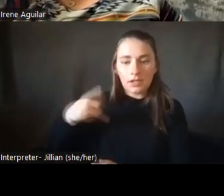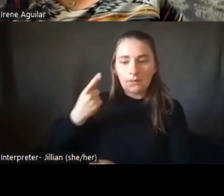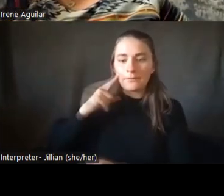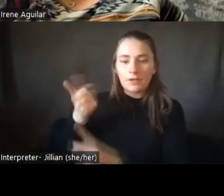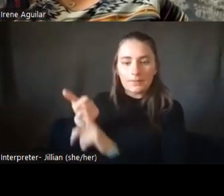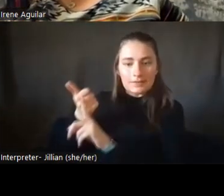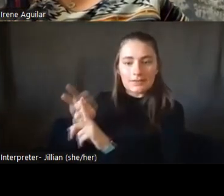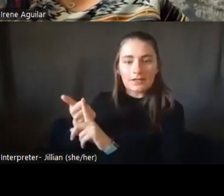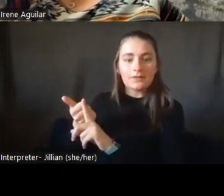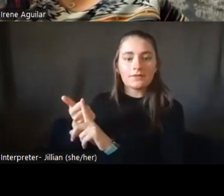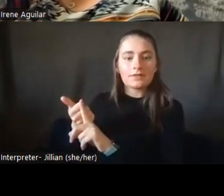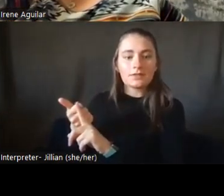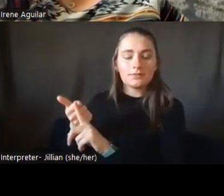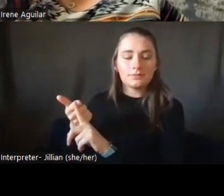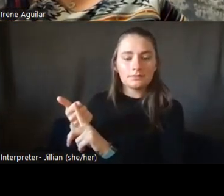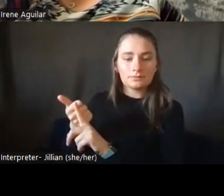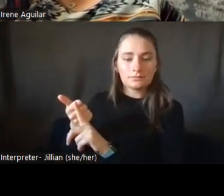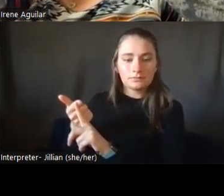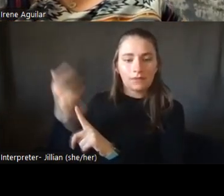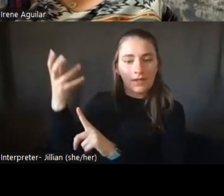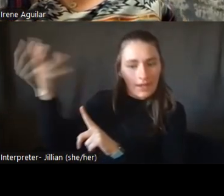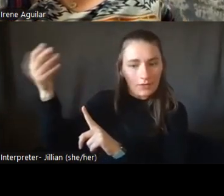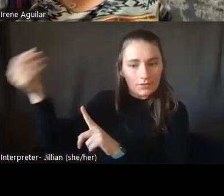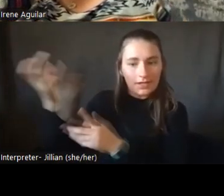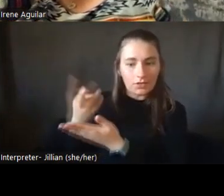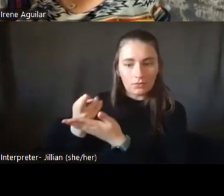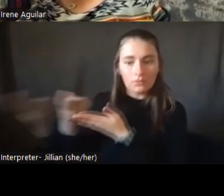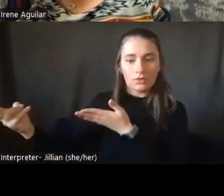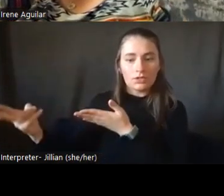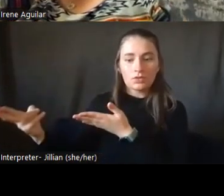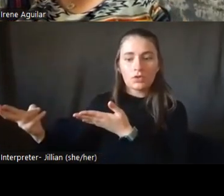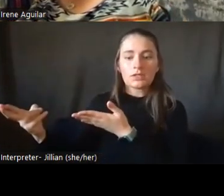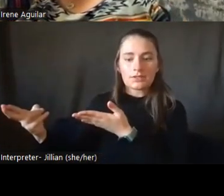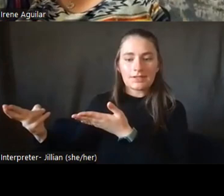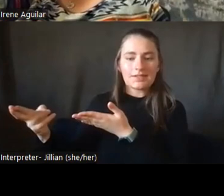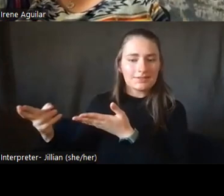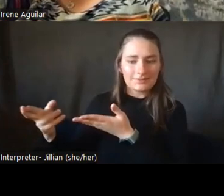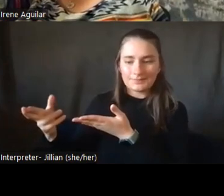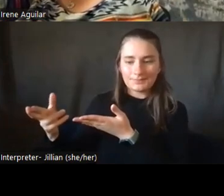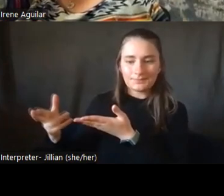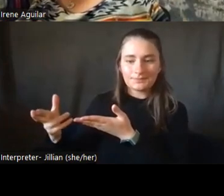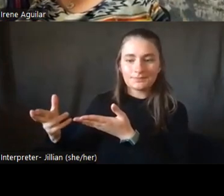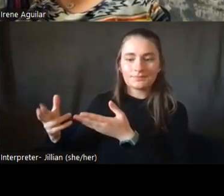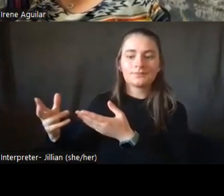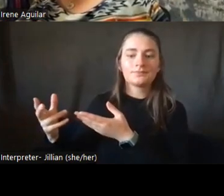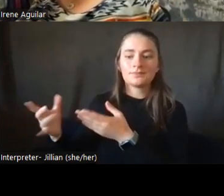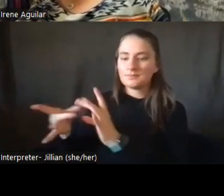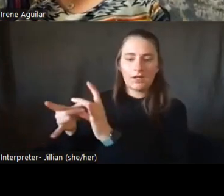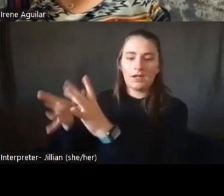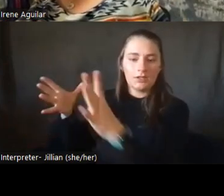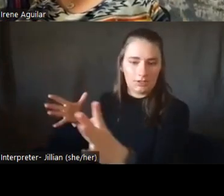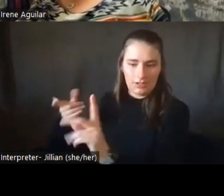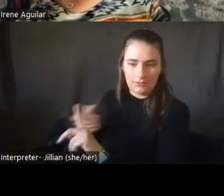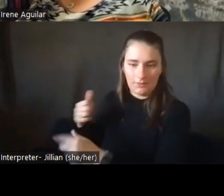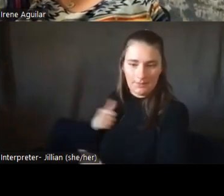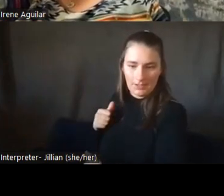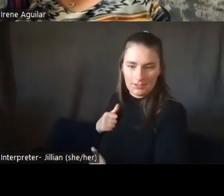getting those outside resources outside of the military to facilitate